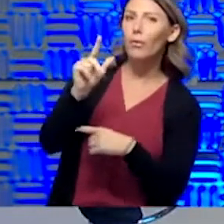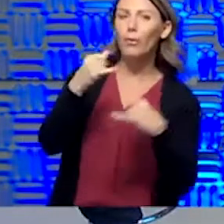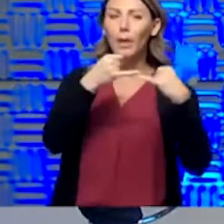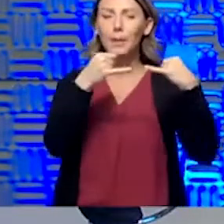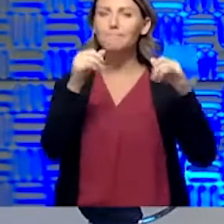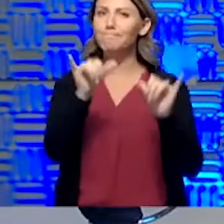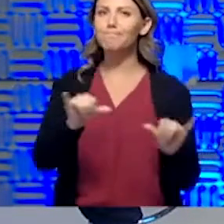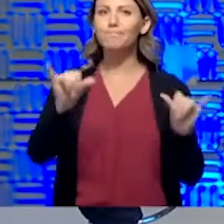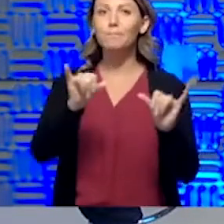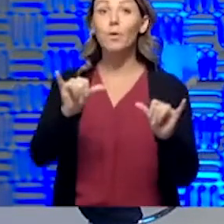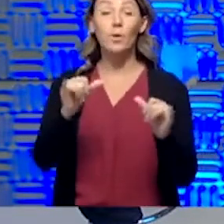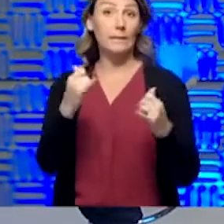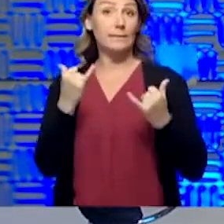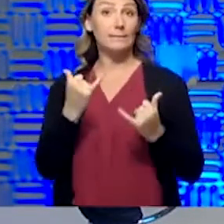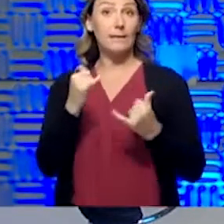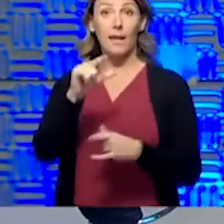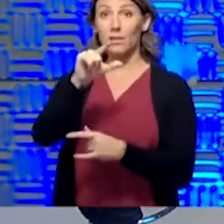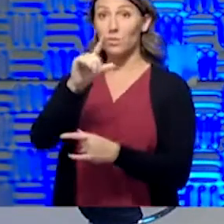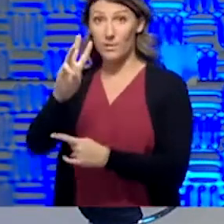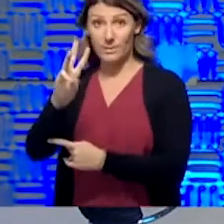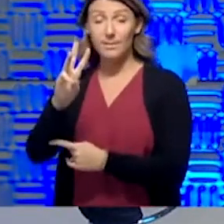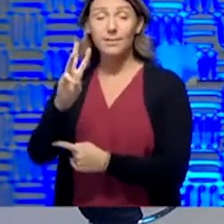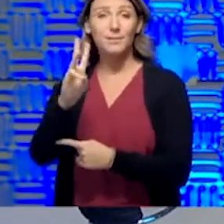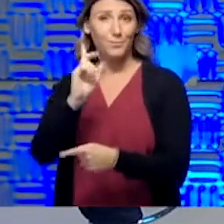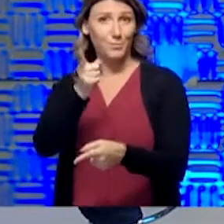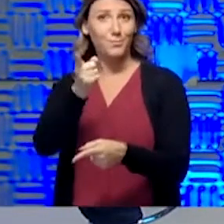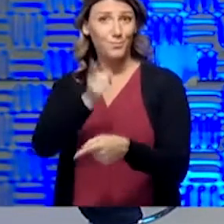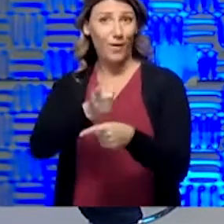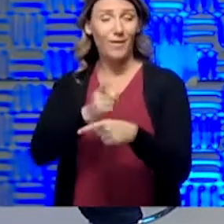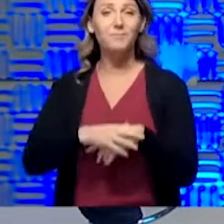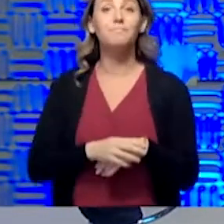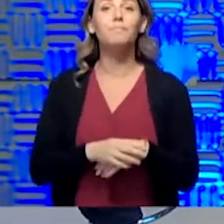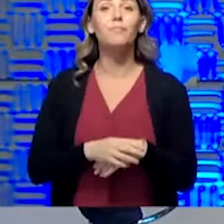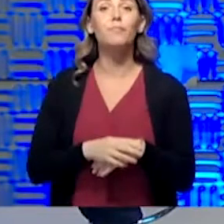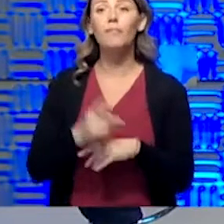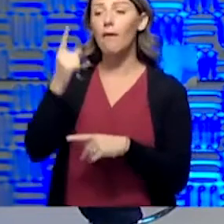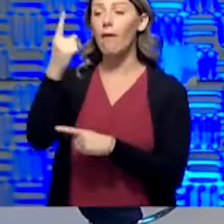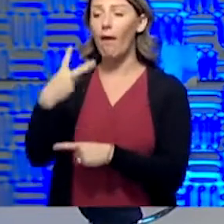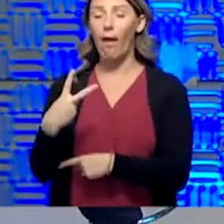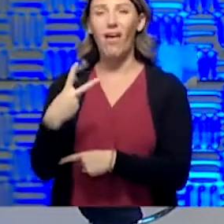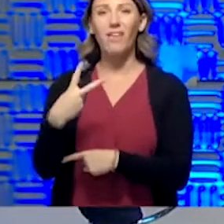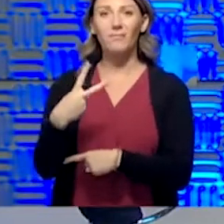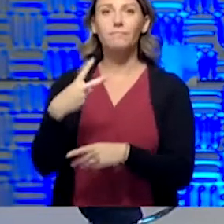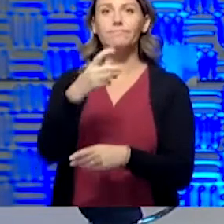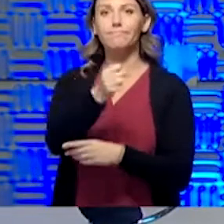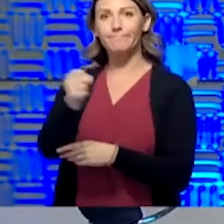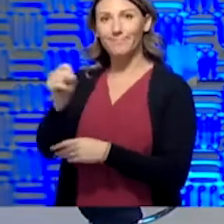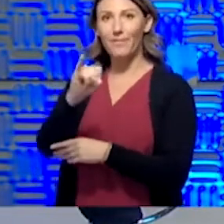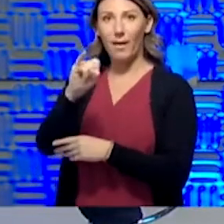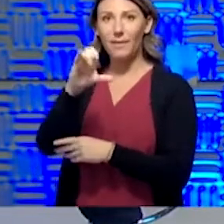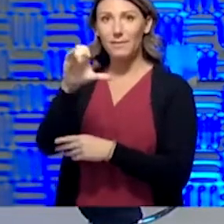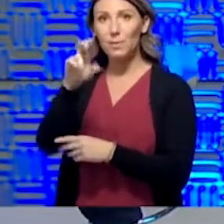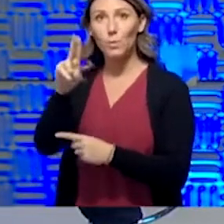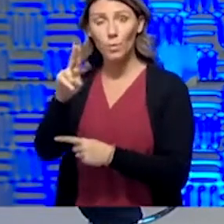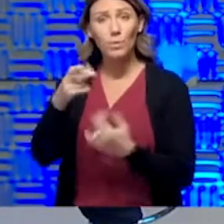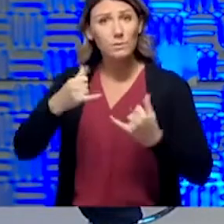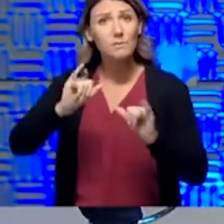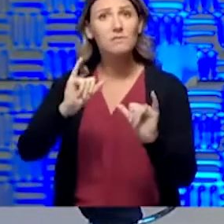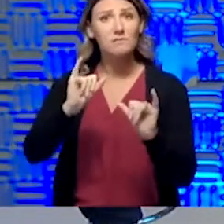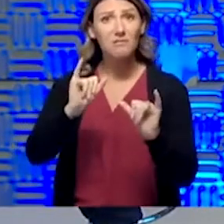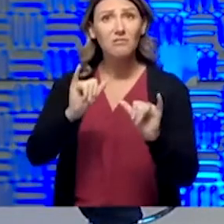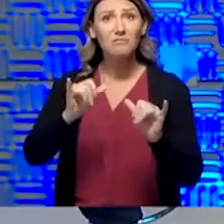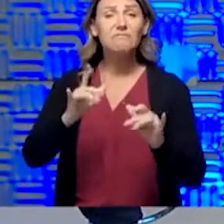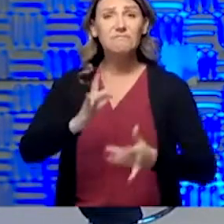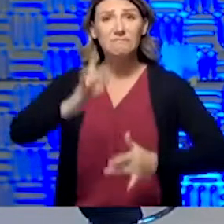are. We are 26, so you're right. Half of those are in the ICU, though. So, you know, we still are getting sick